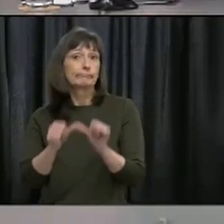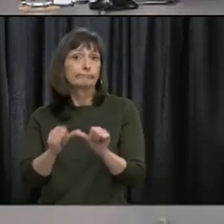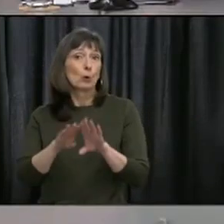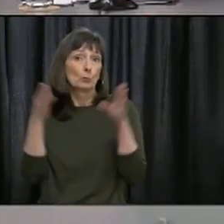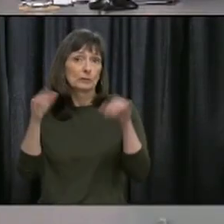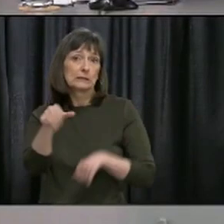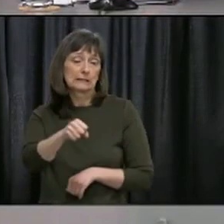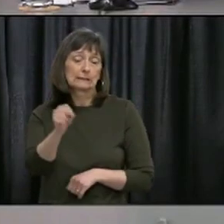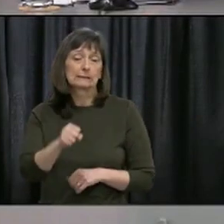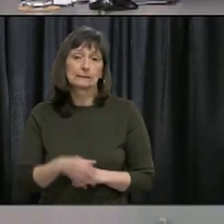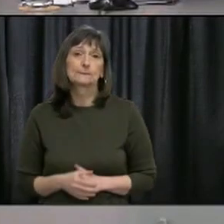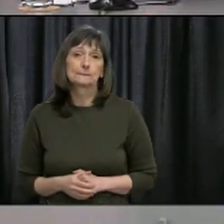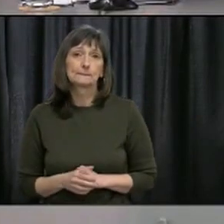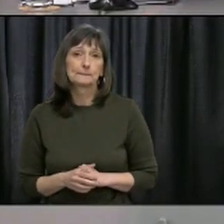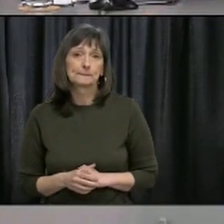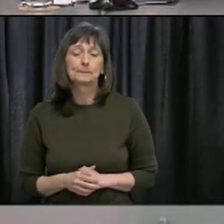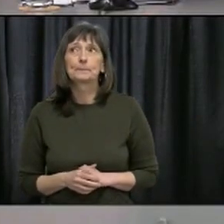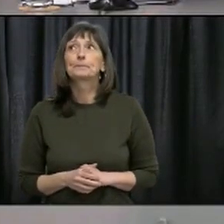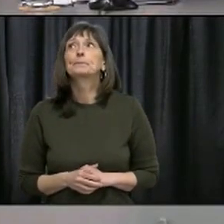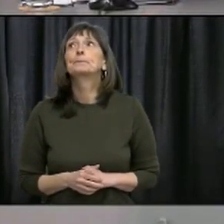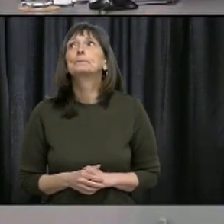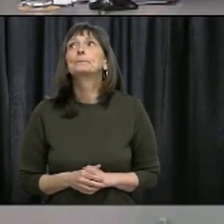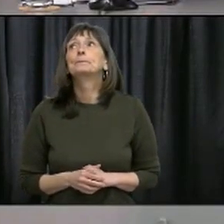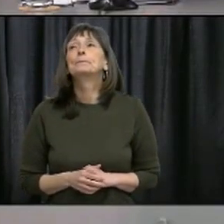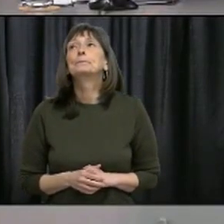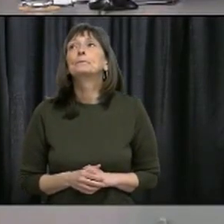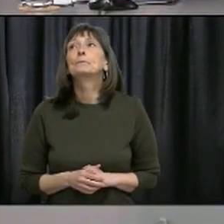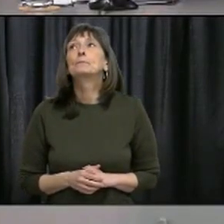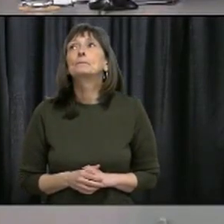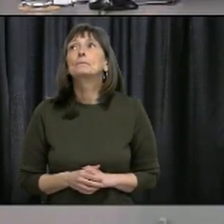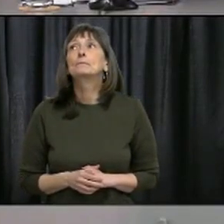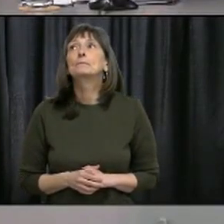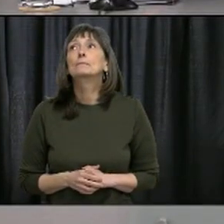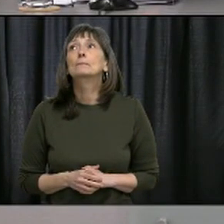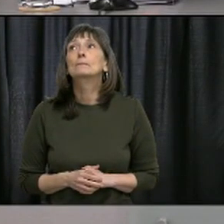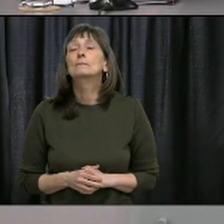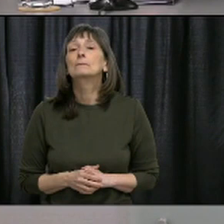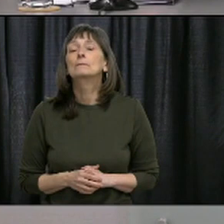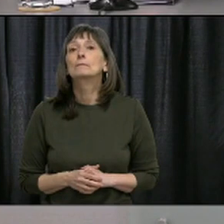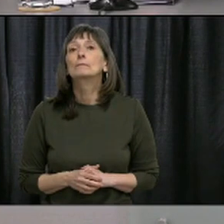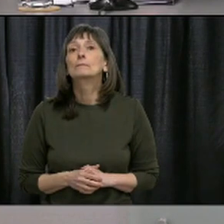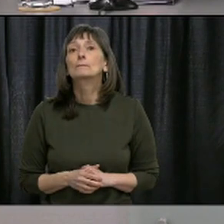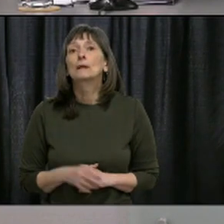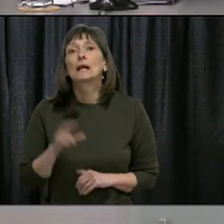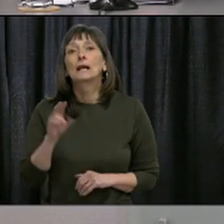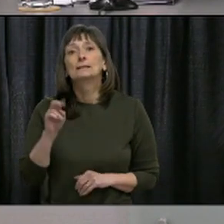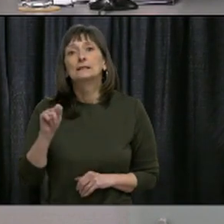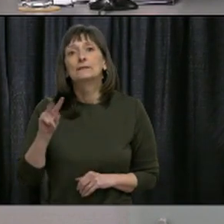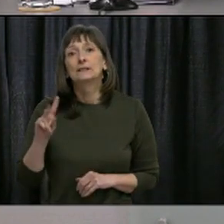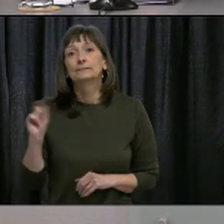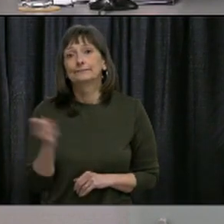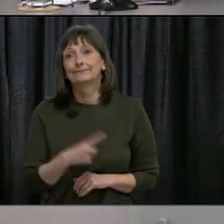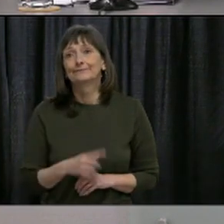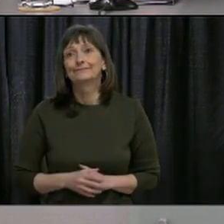Thank you. Our next questions are from Kellyanne Roberts of NTV News. Please go ahead.